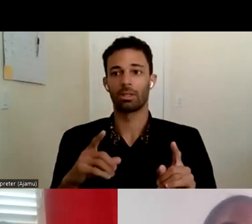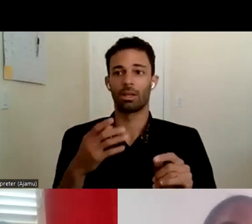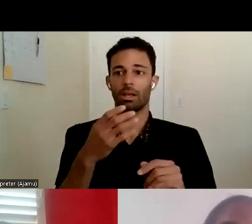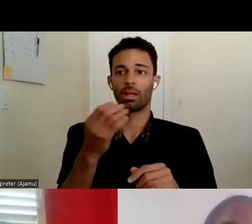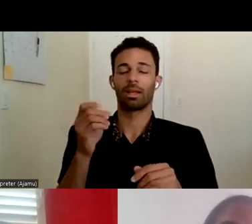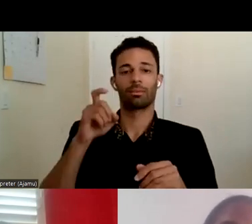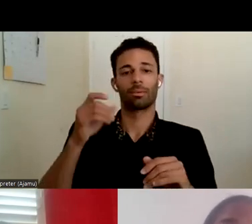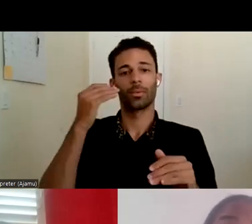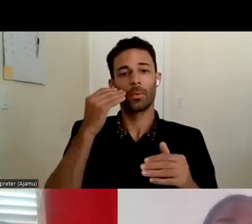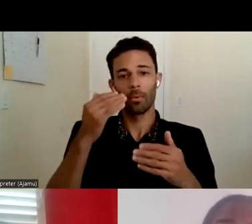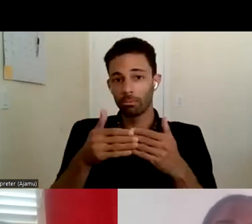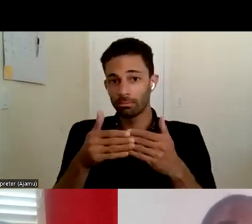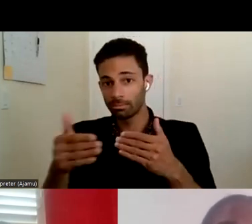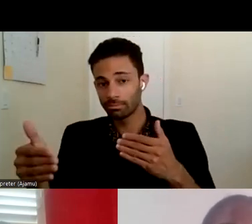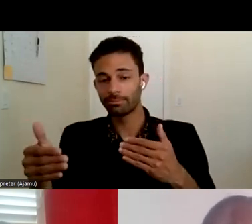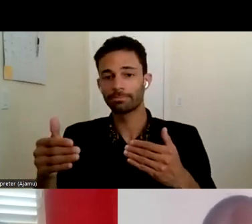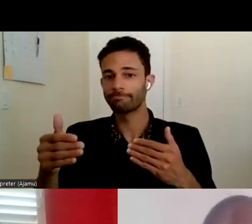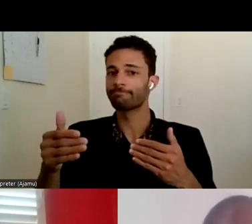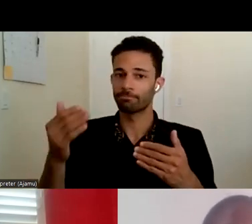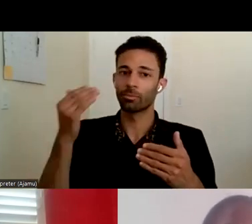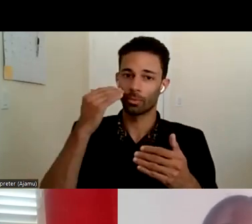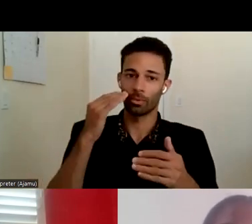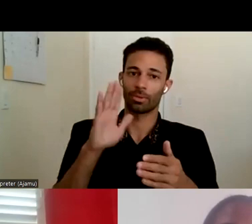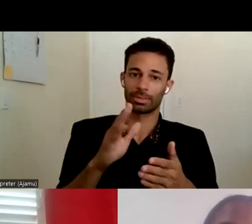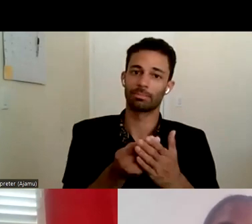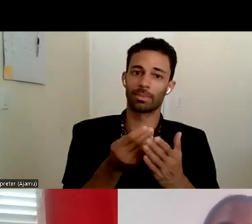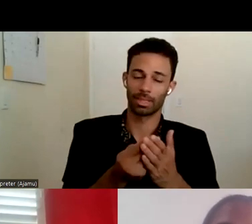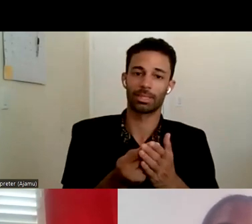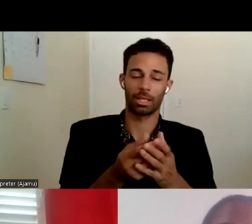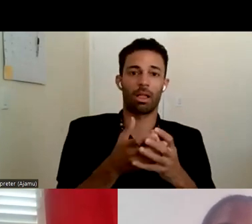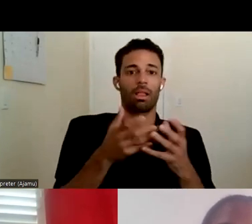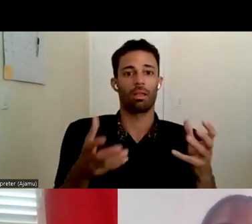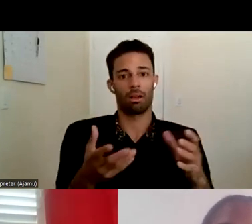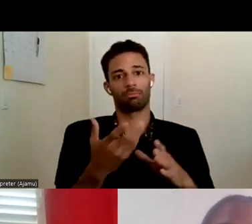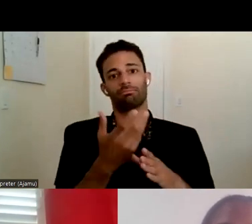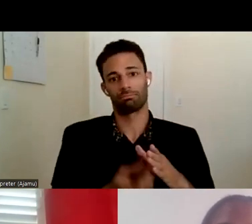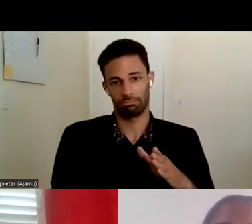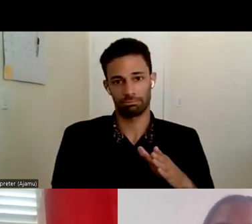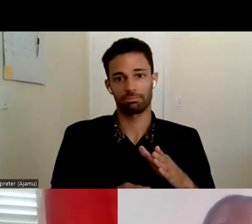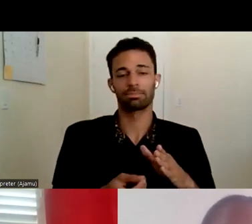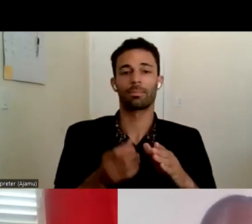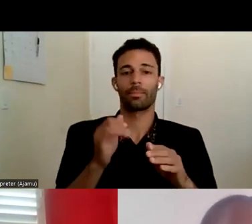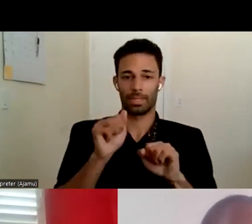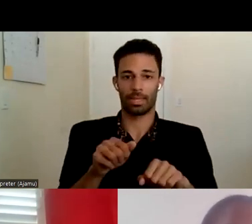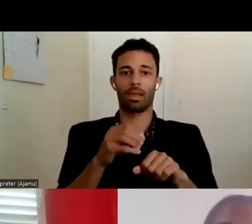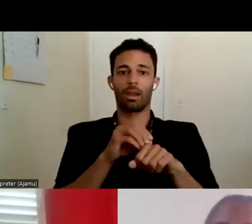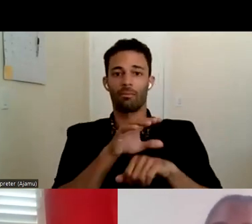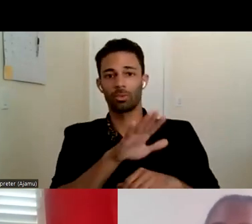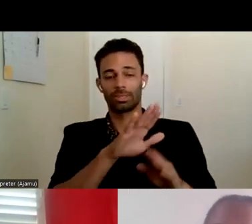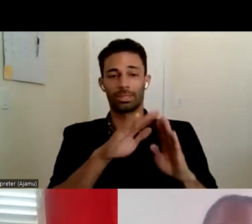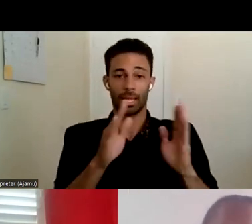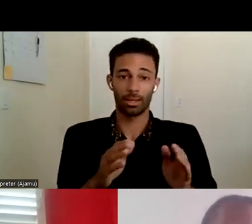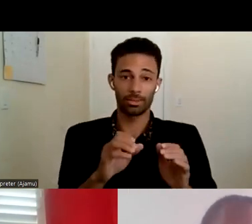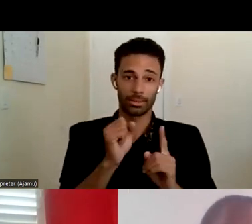lost quite a significant amount of money that can really influence you know his housing situation and